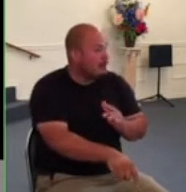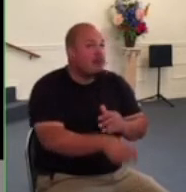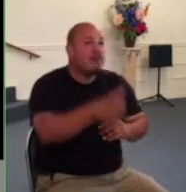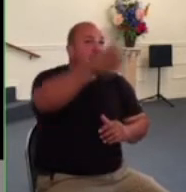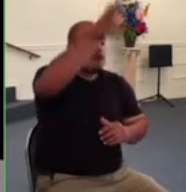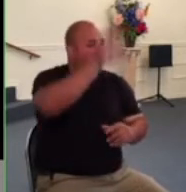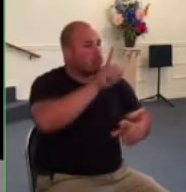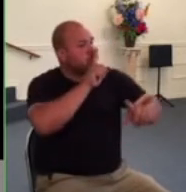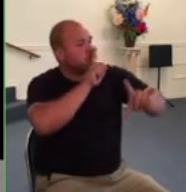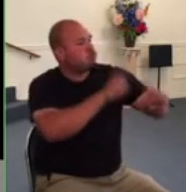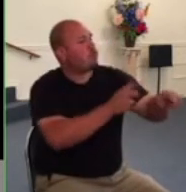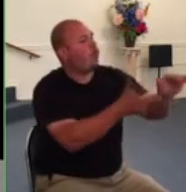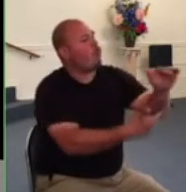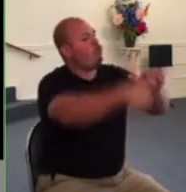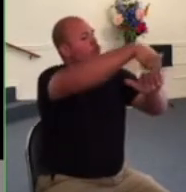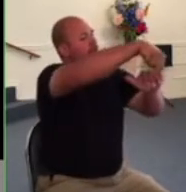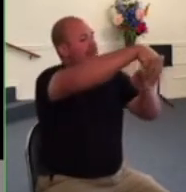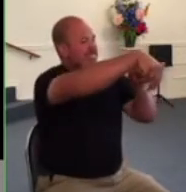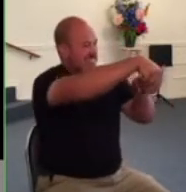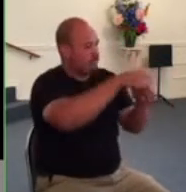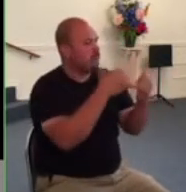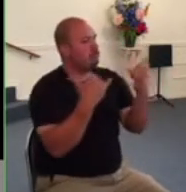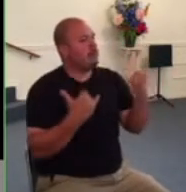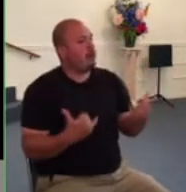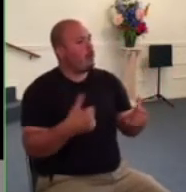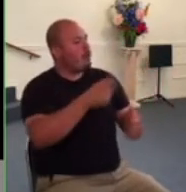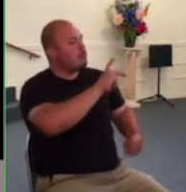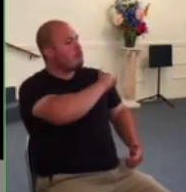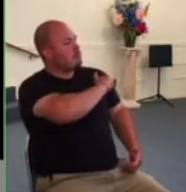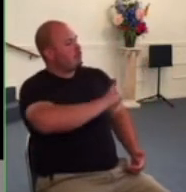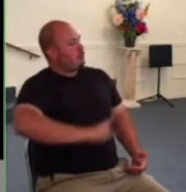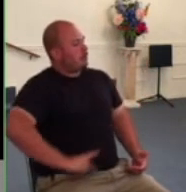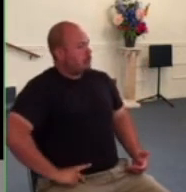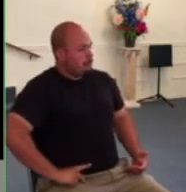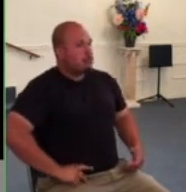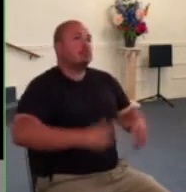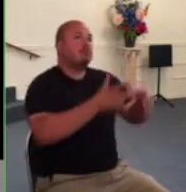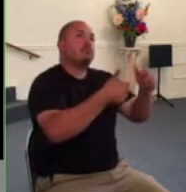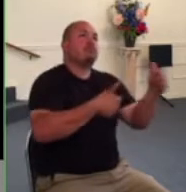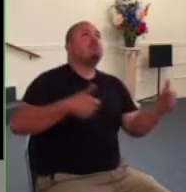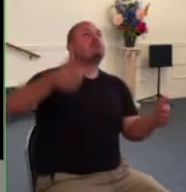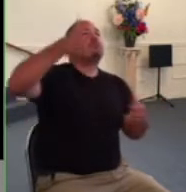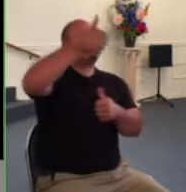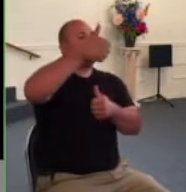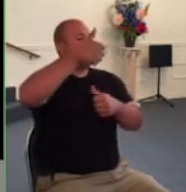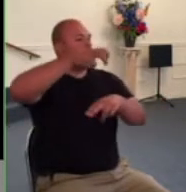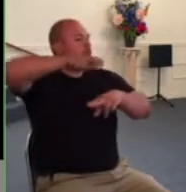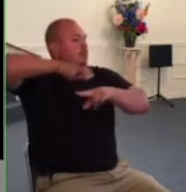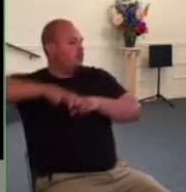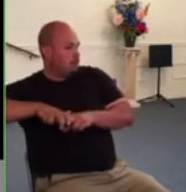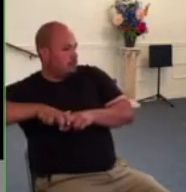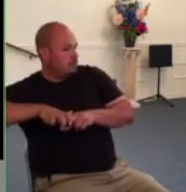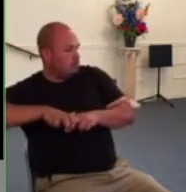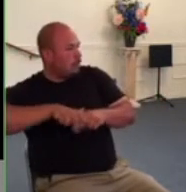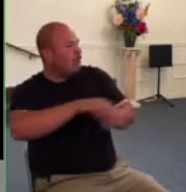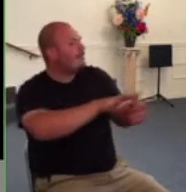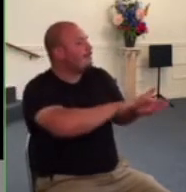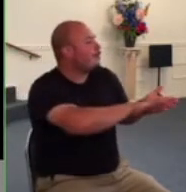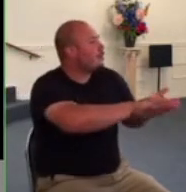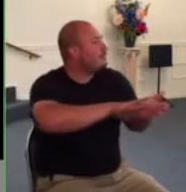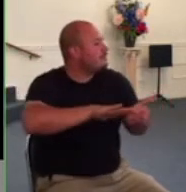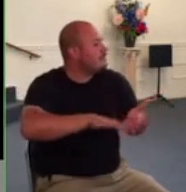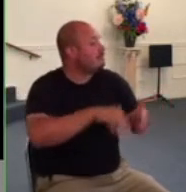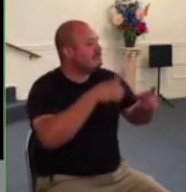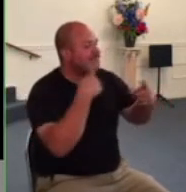his own right hand as prince and savior that he might bring israel to repentance and forgive their sins we are witnesses of these things and